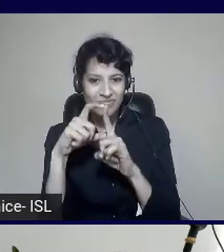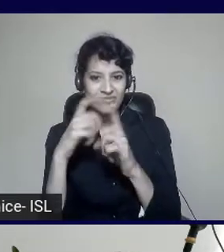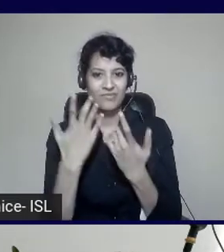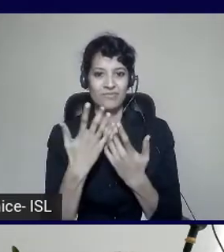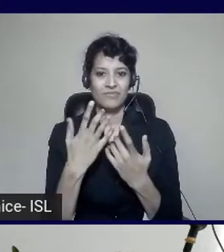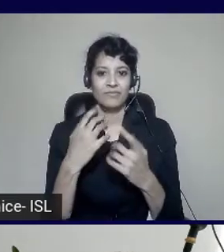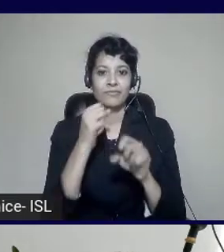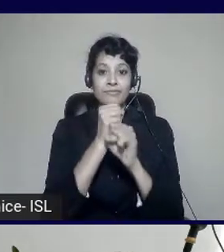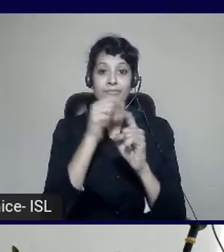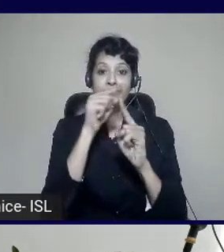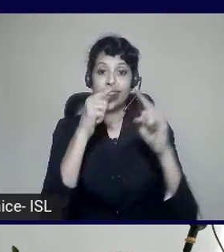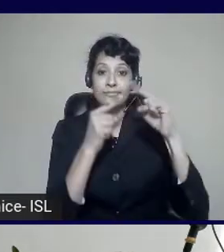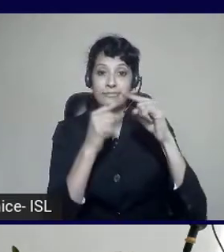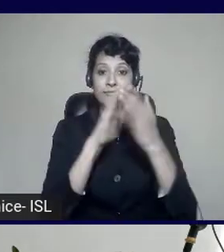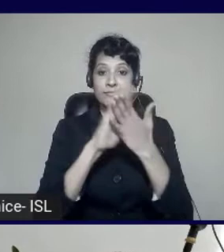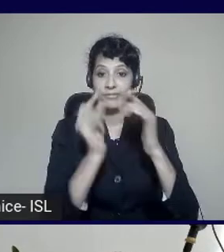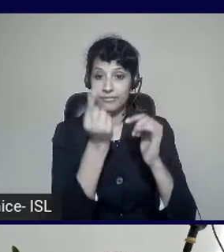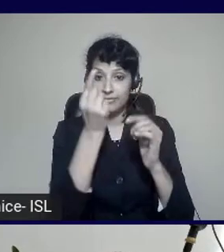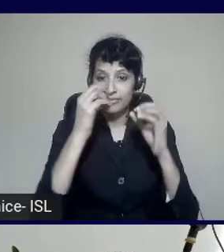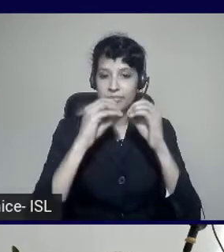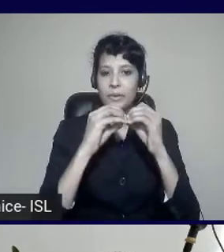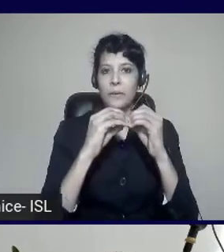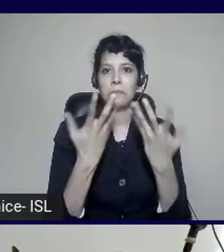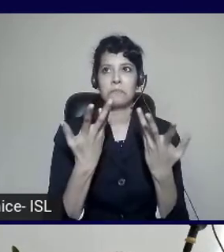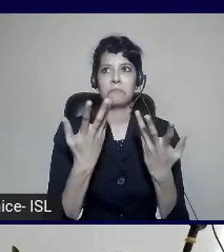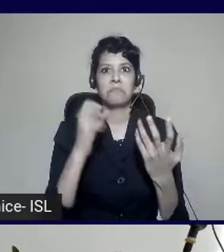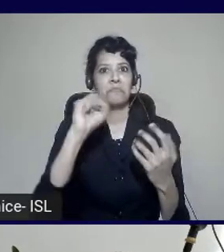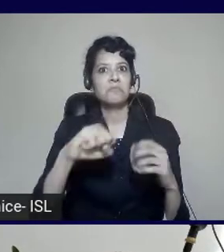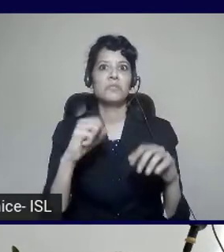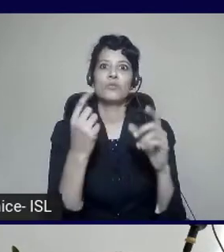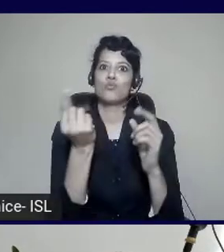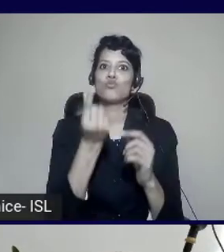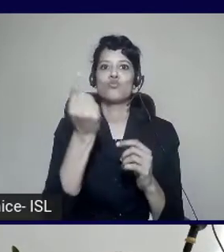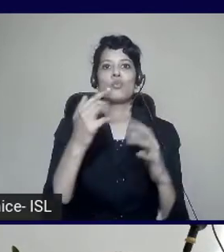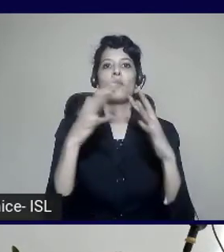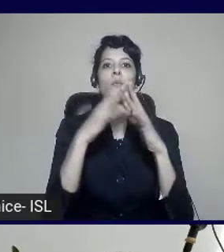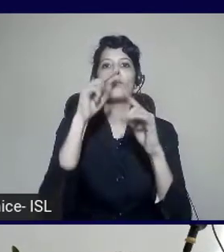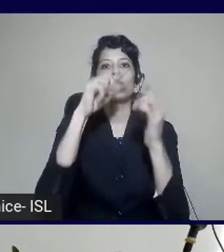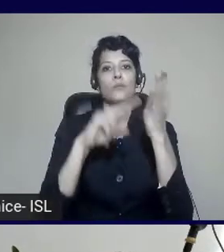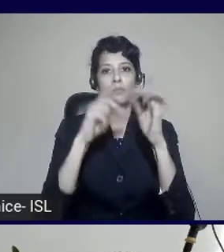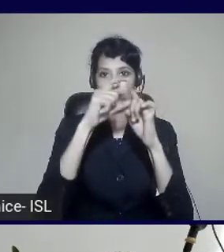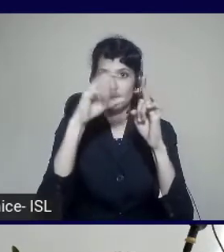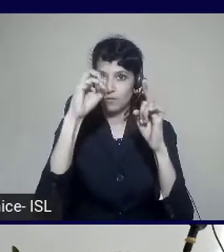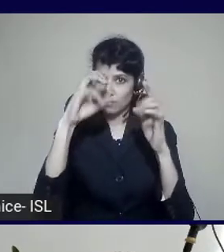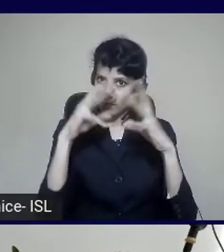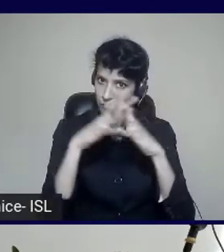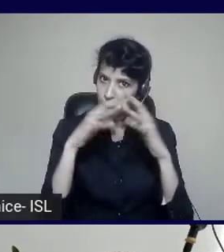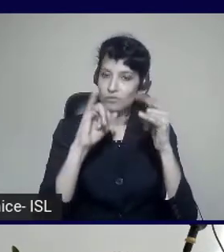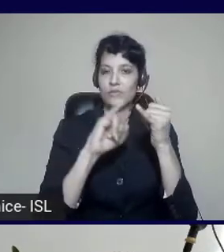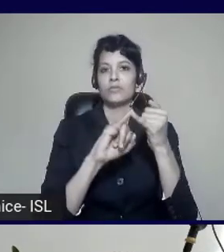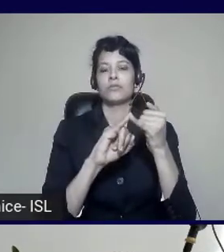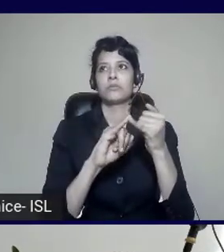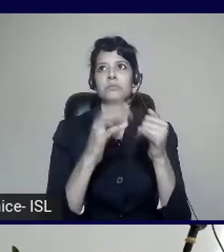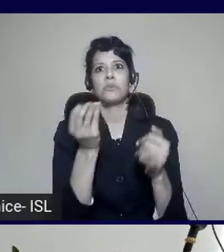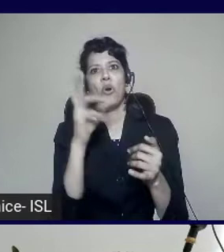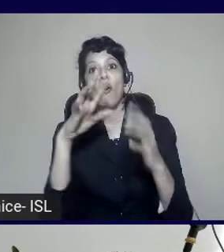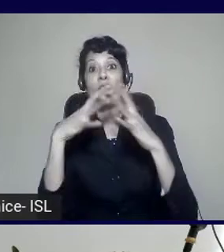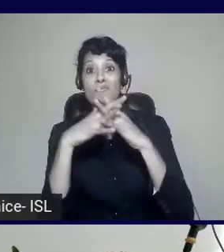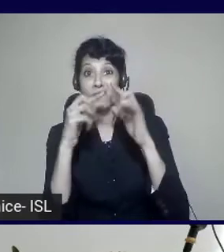we've just launched. You can also do it for Windows, for Web, and also for Android.